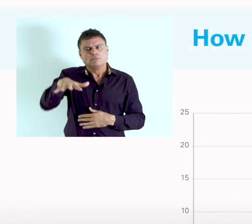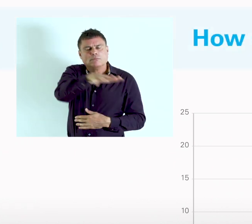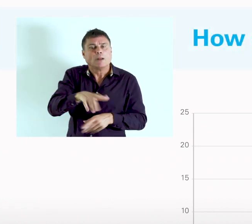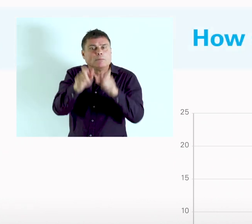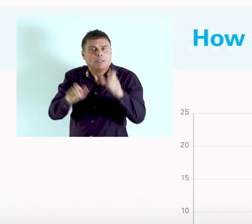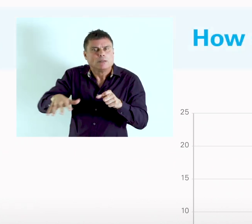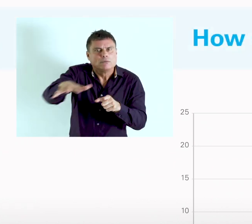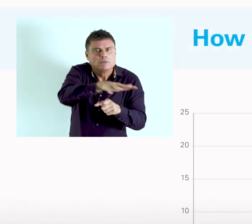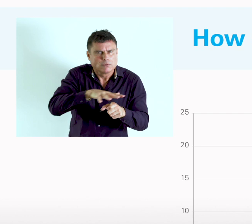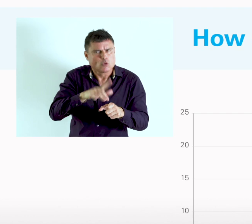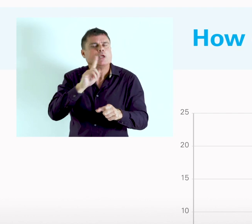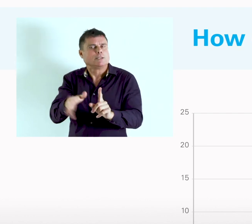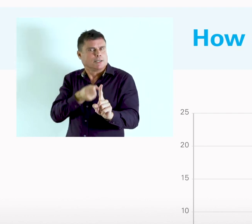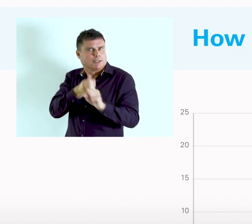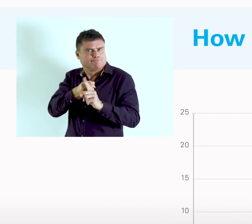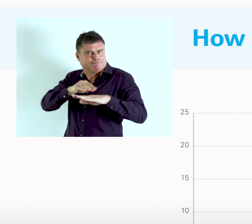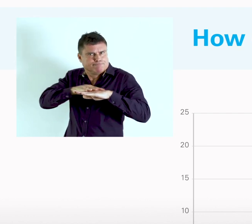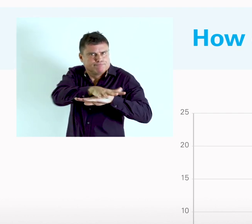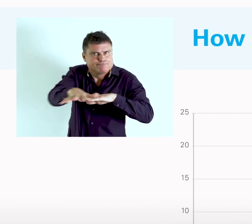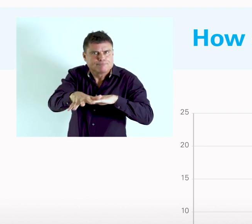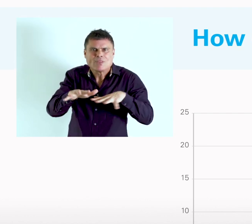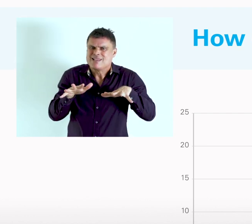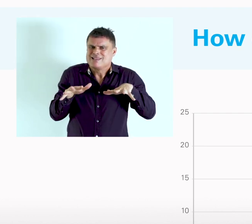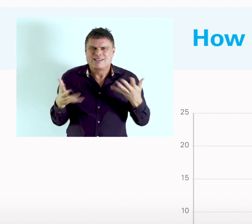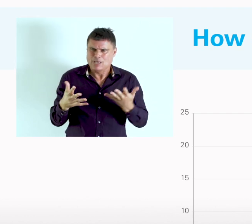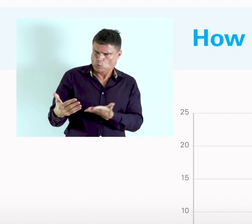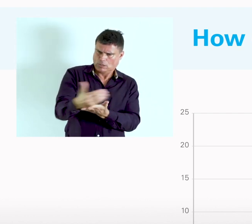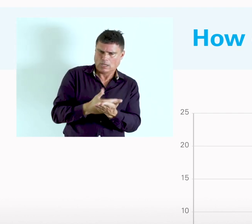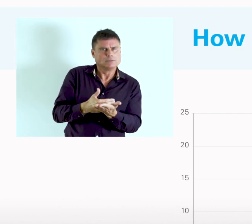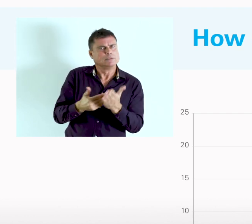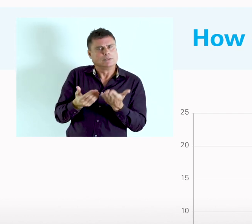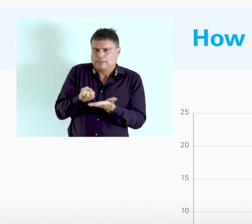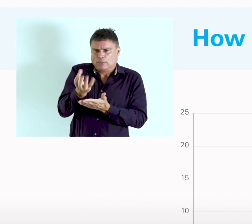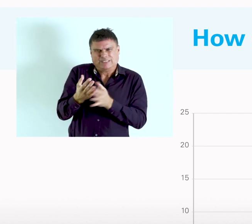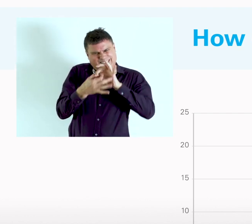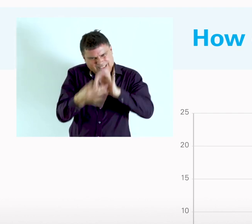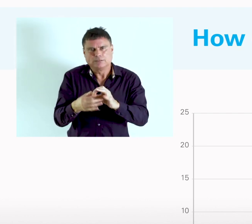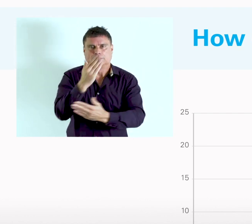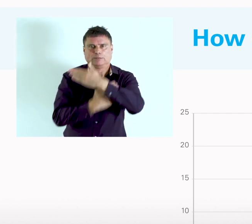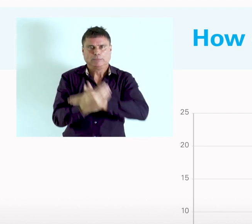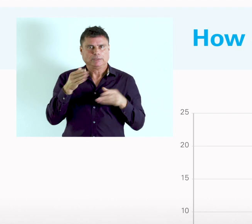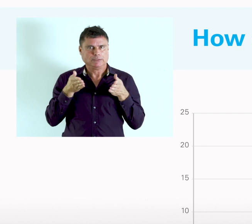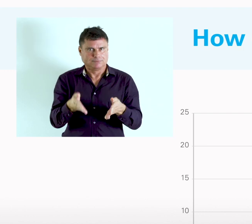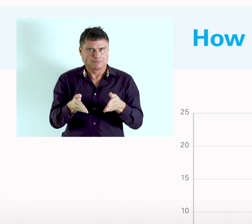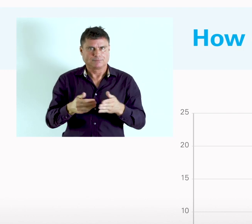is importantly affected by the way in which you collect data on disability.